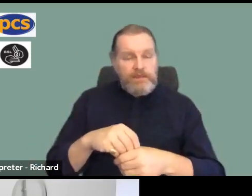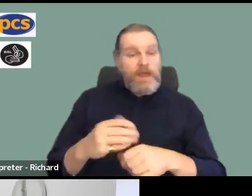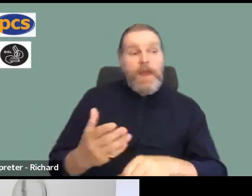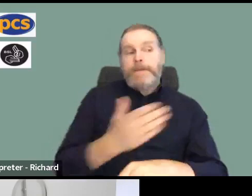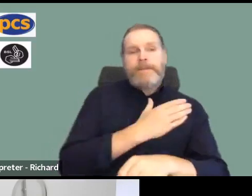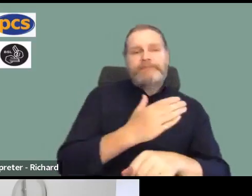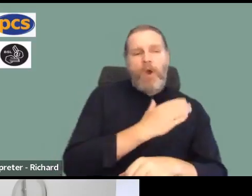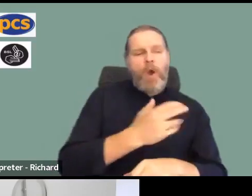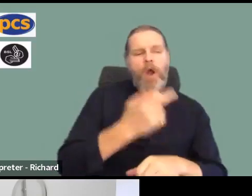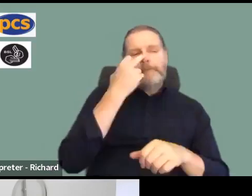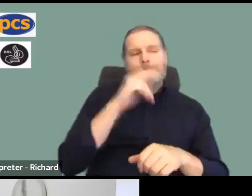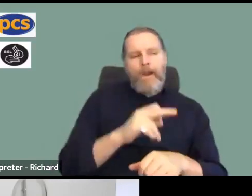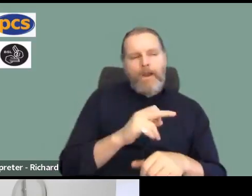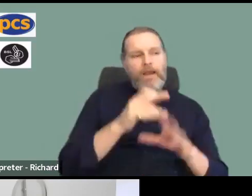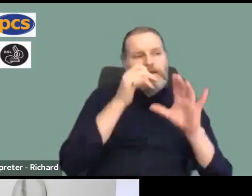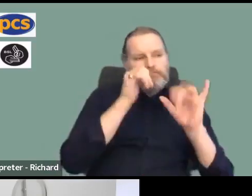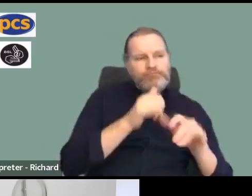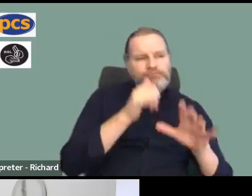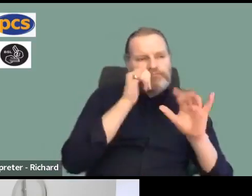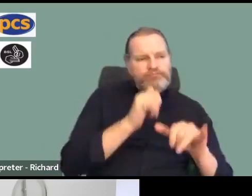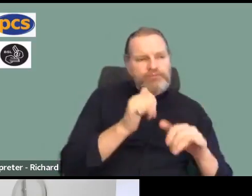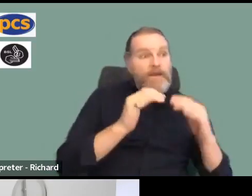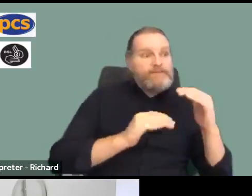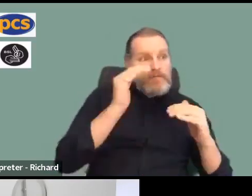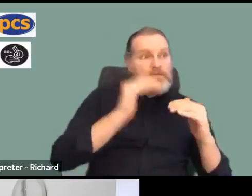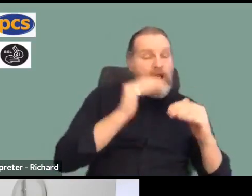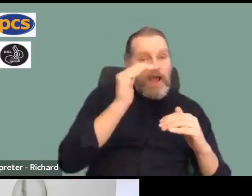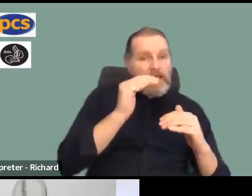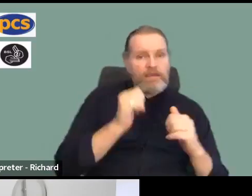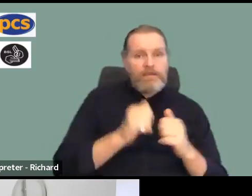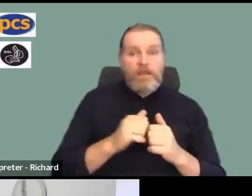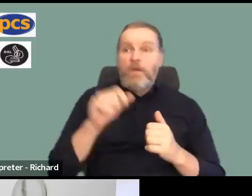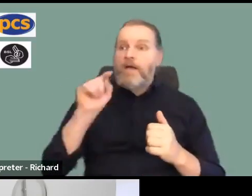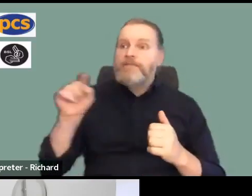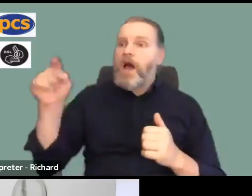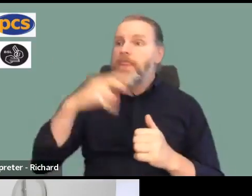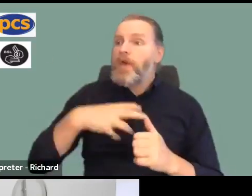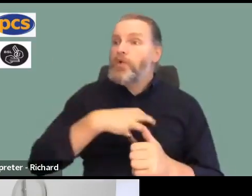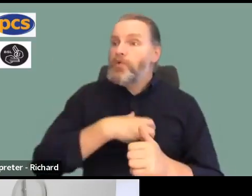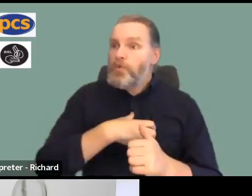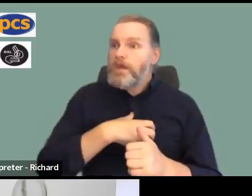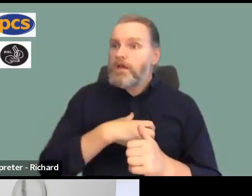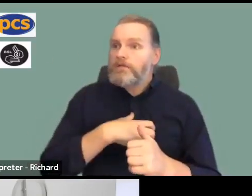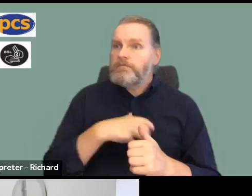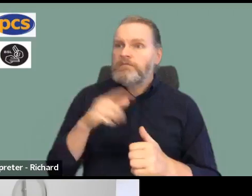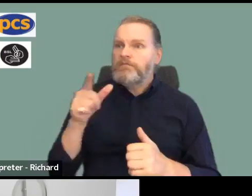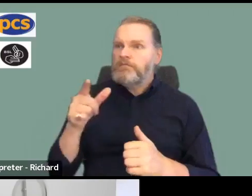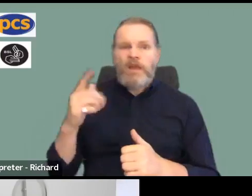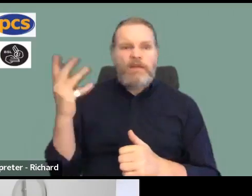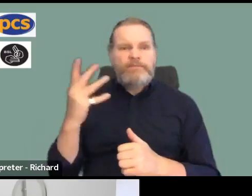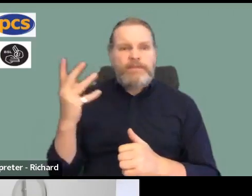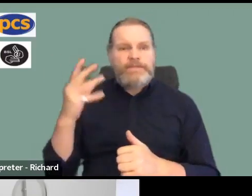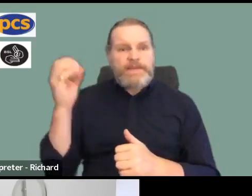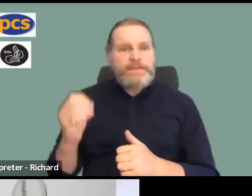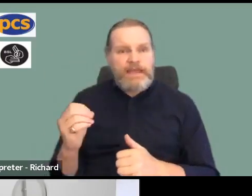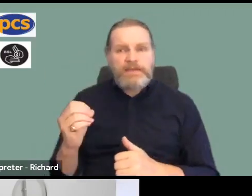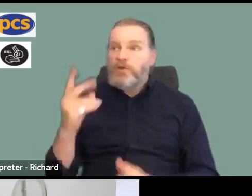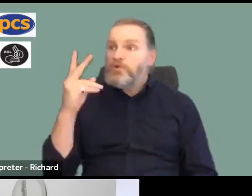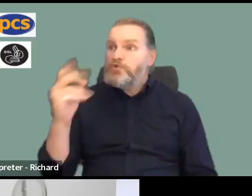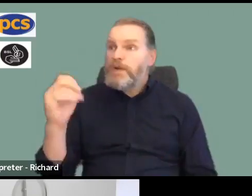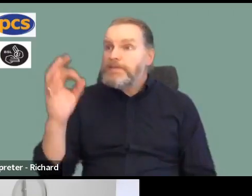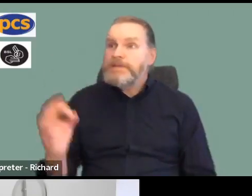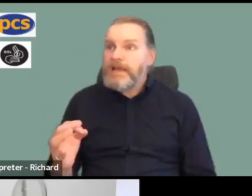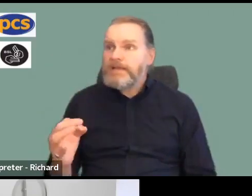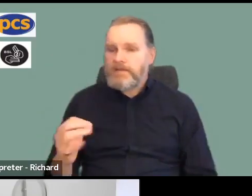that there's been in any union. mean, to give you an idea, some other unions had indicative ballots where the turnout was 15% or 20%. So our indicative